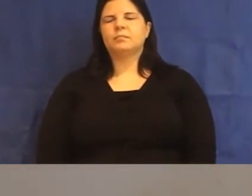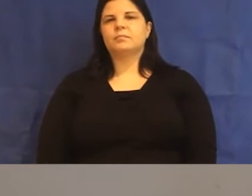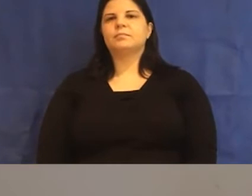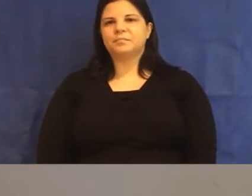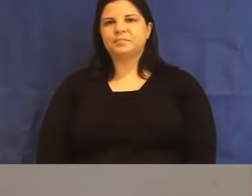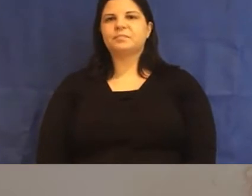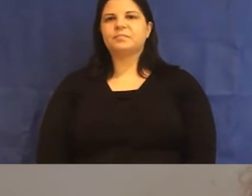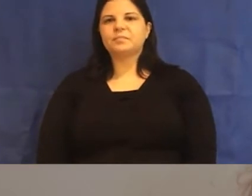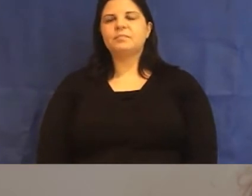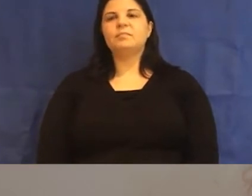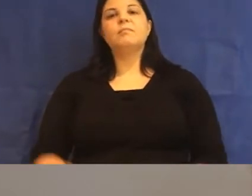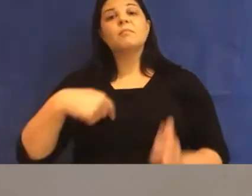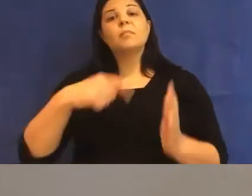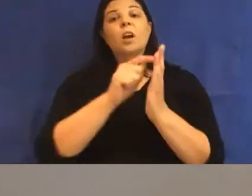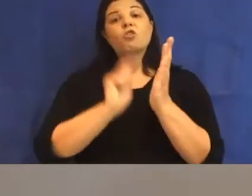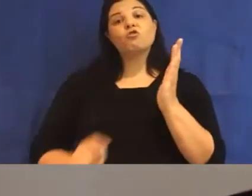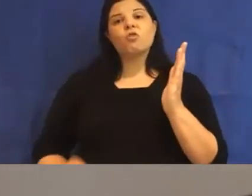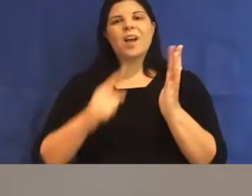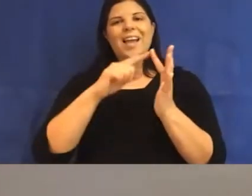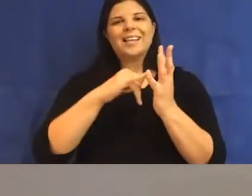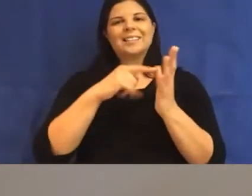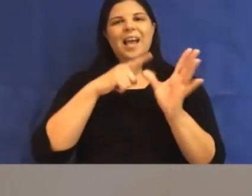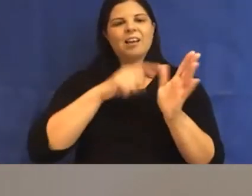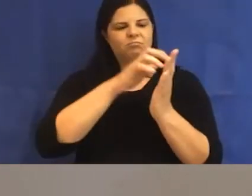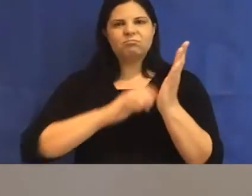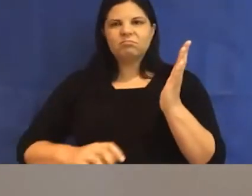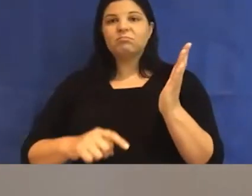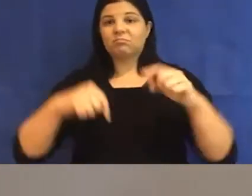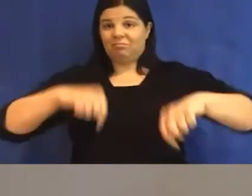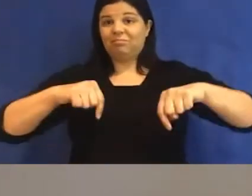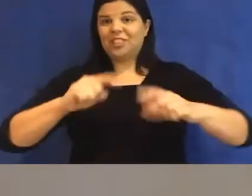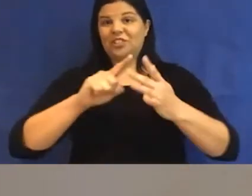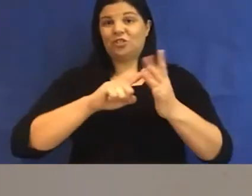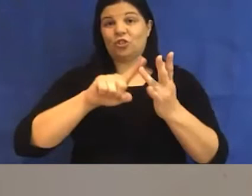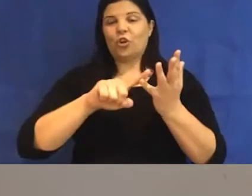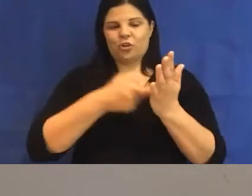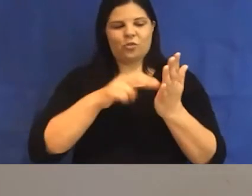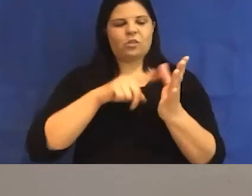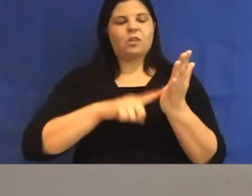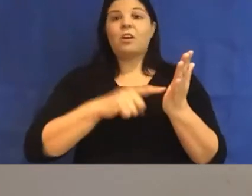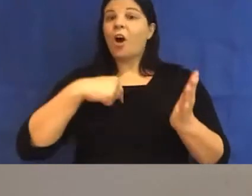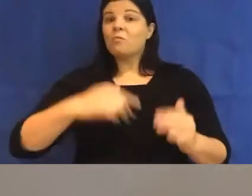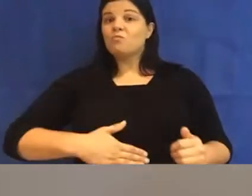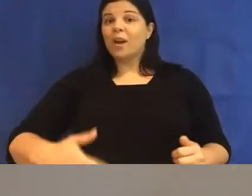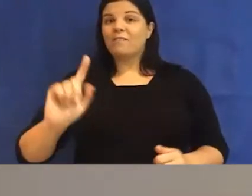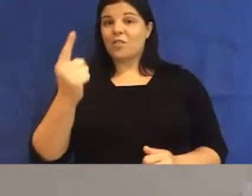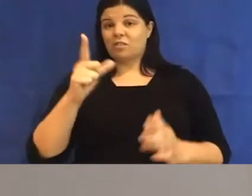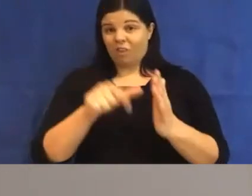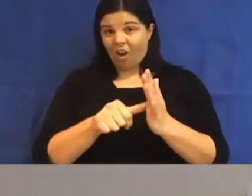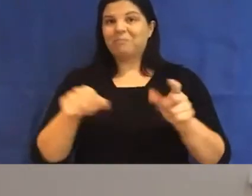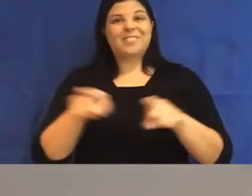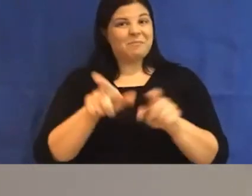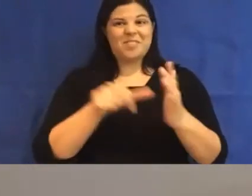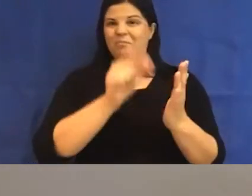I wrote the essay that is published in this journal while I was pregnant for the first time. At that point,